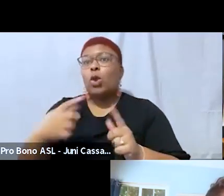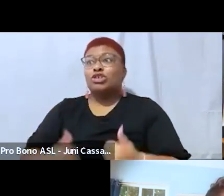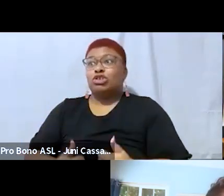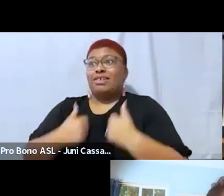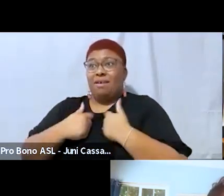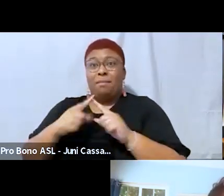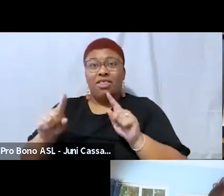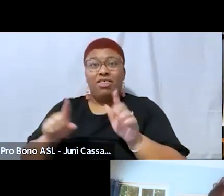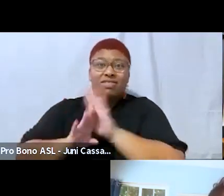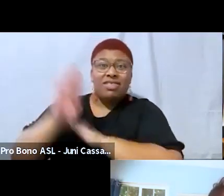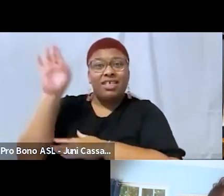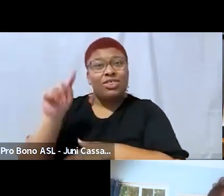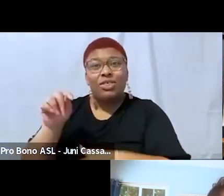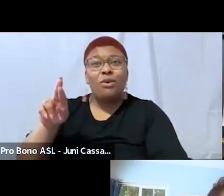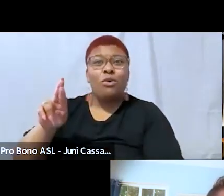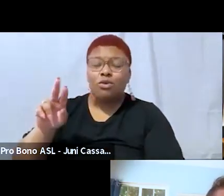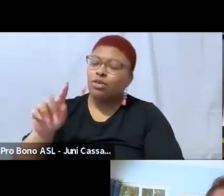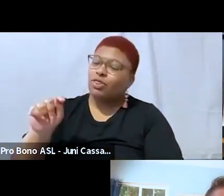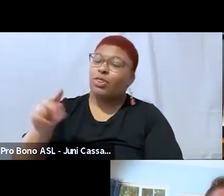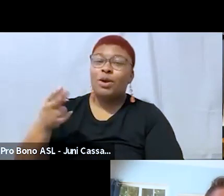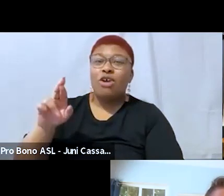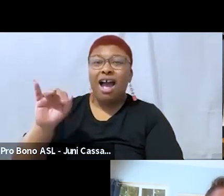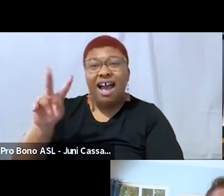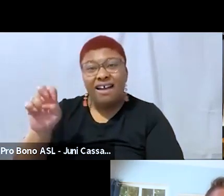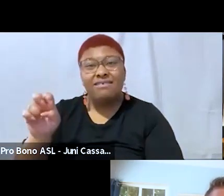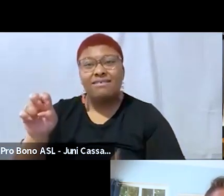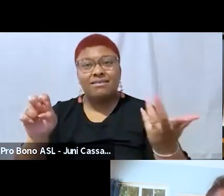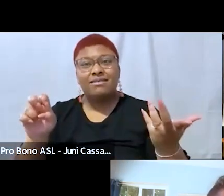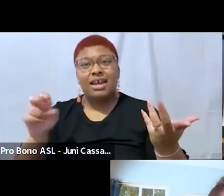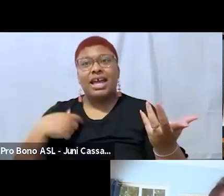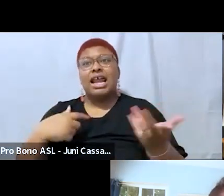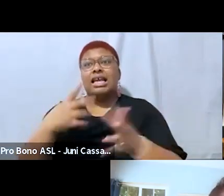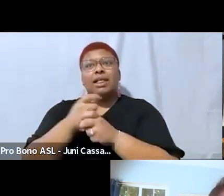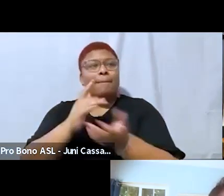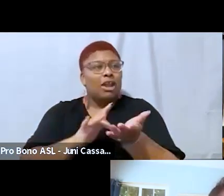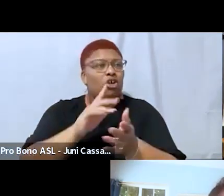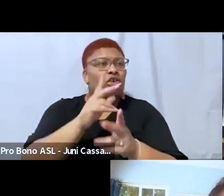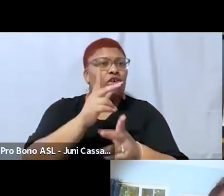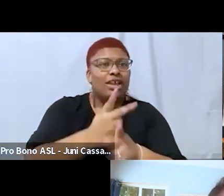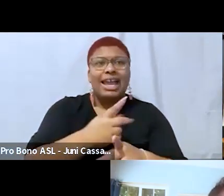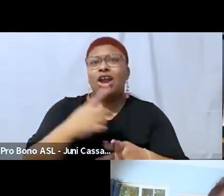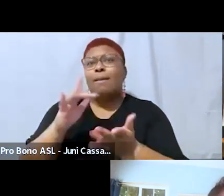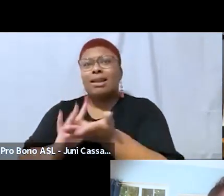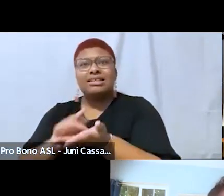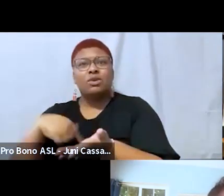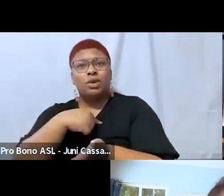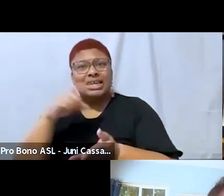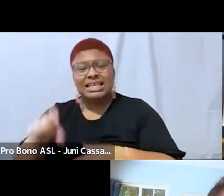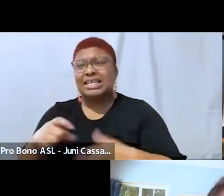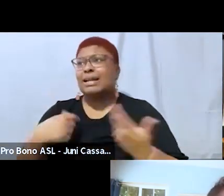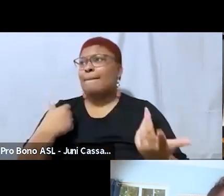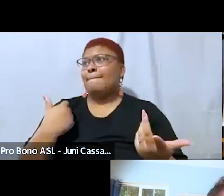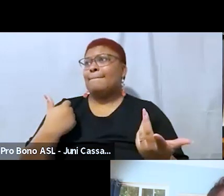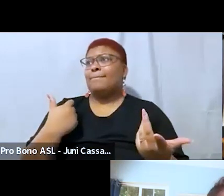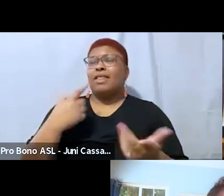and have what we need and live our lives get the medical care that we need the medicine that we need get the everything that we need therapy